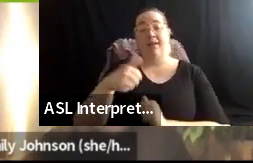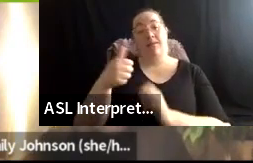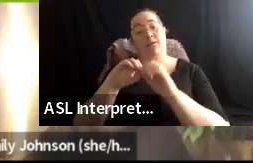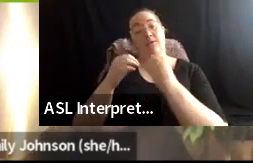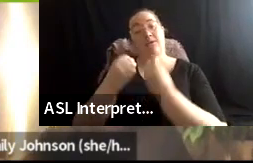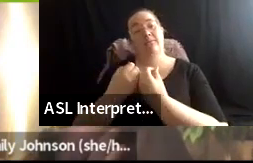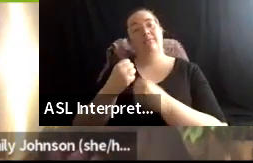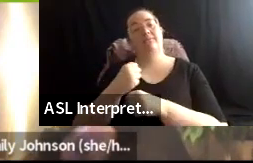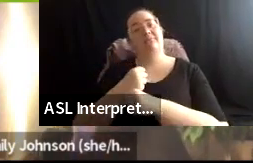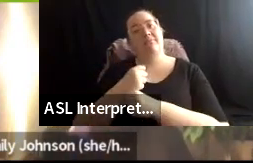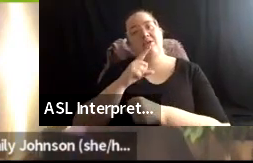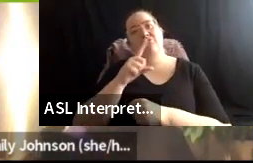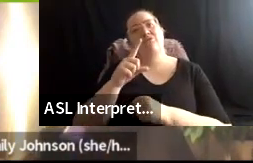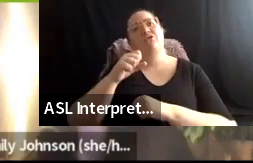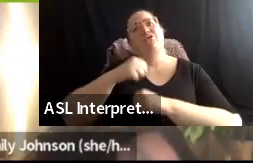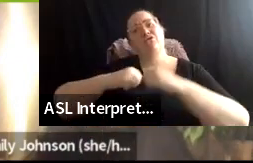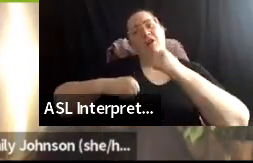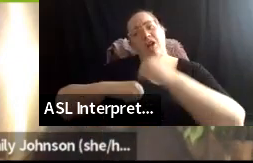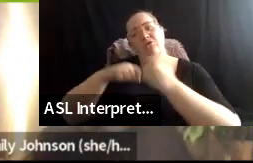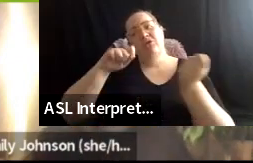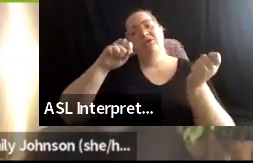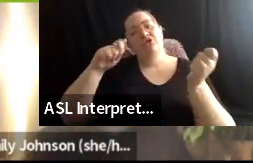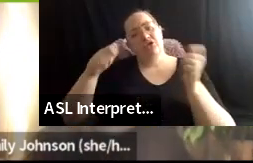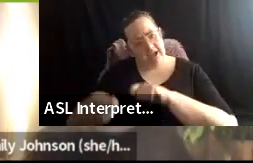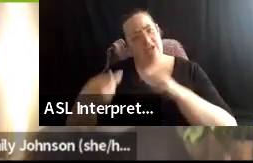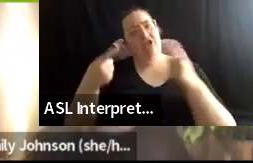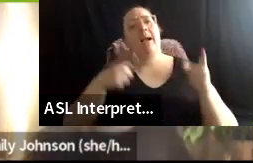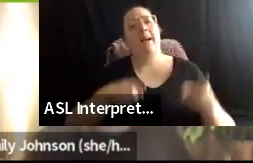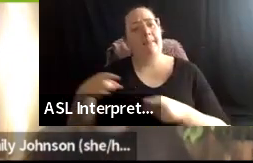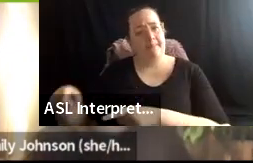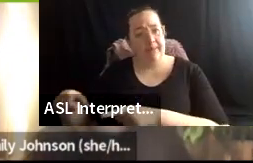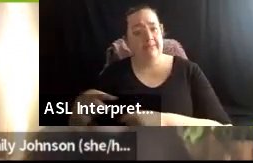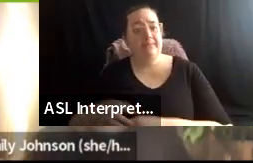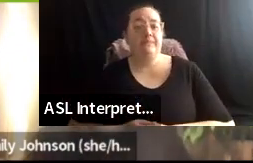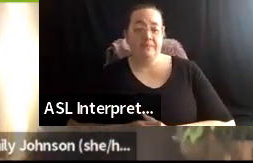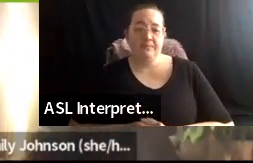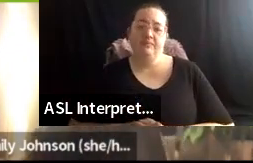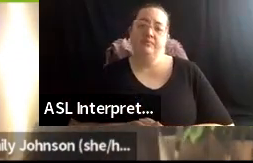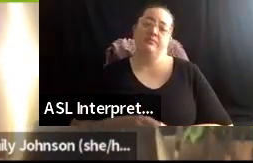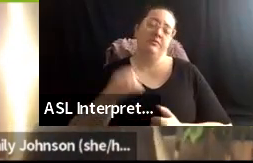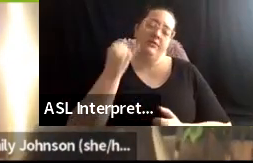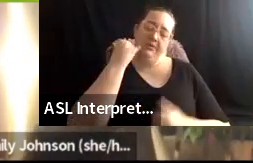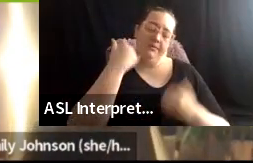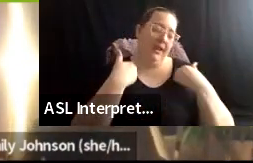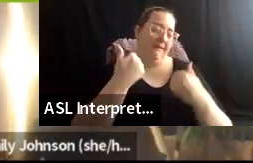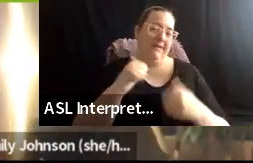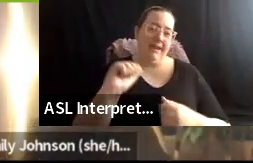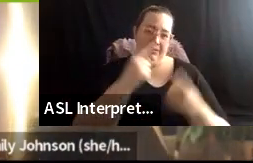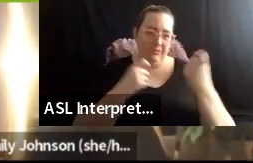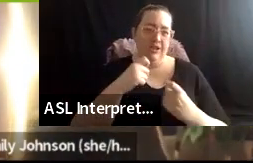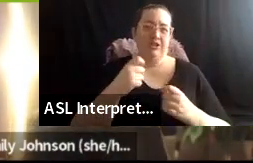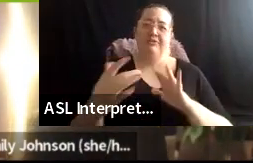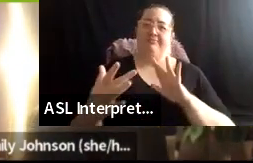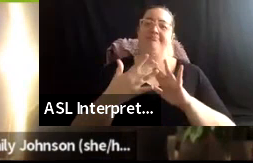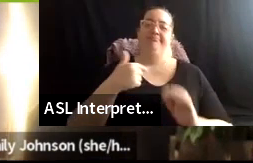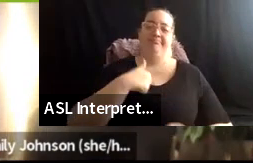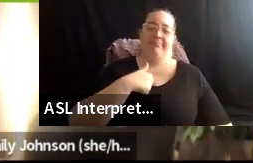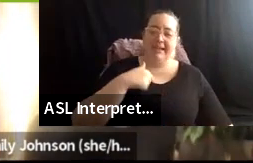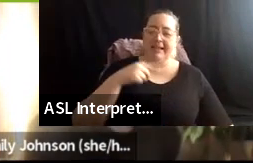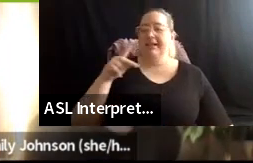changes, so just really encourage that, um, that use, and if you have any questions, reach out to me or Kevin about that for sure, um,